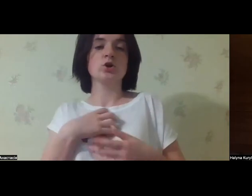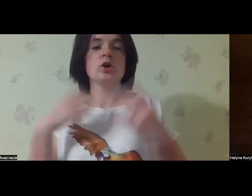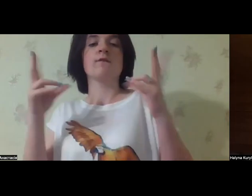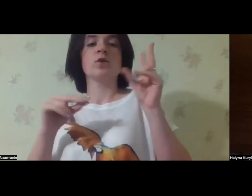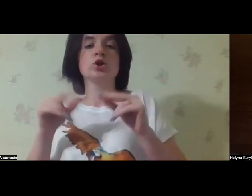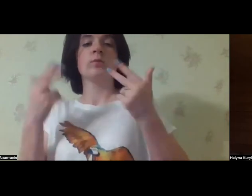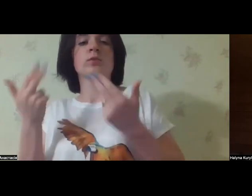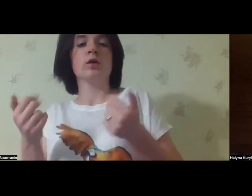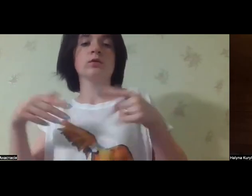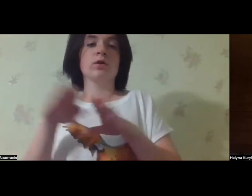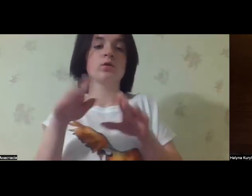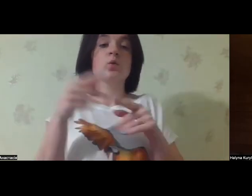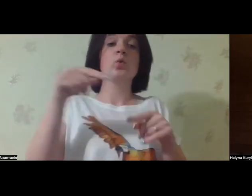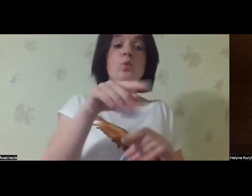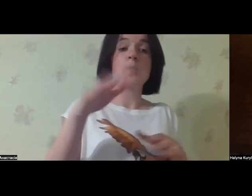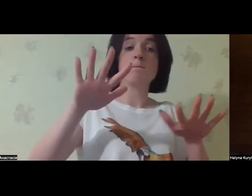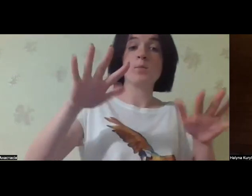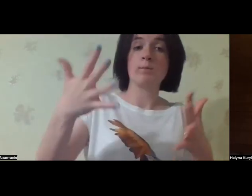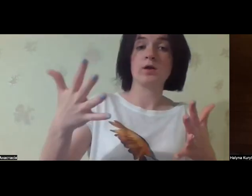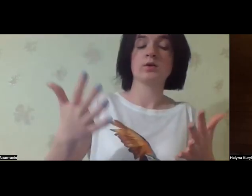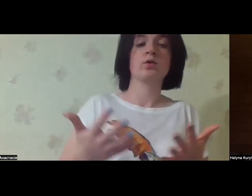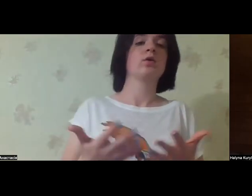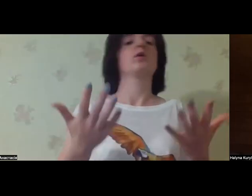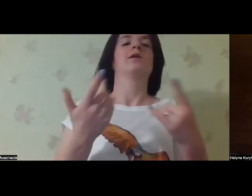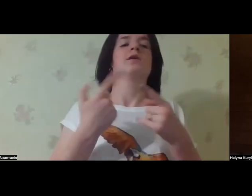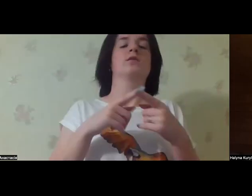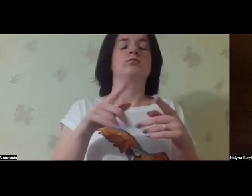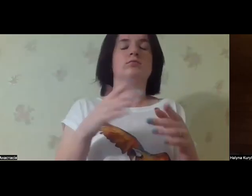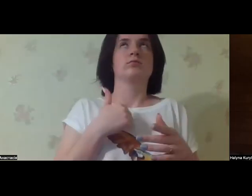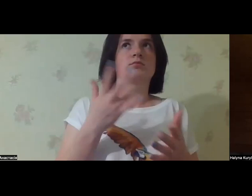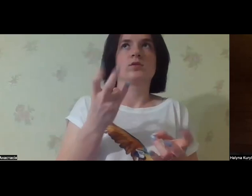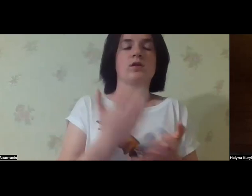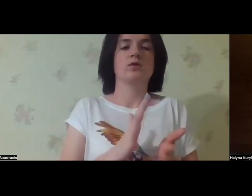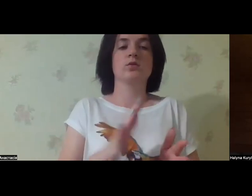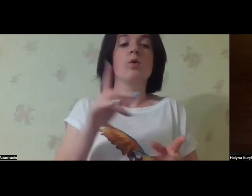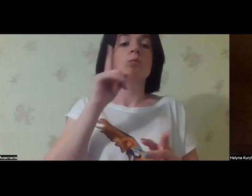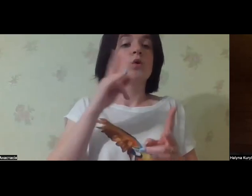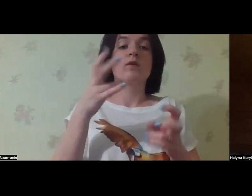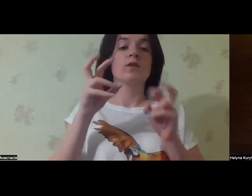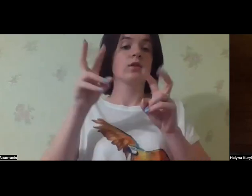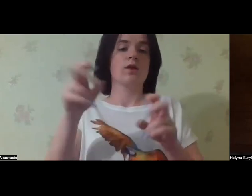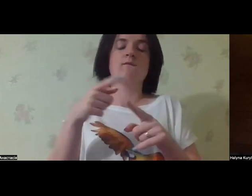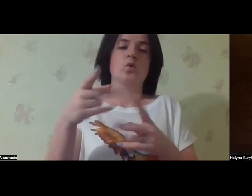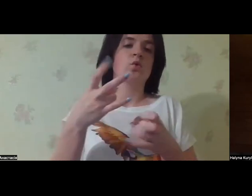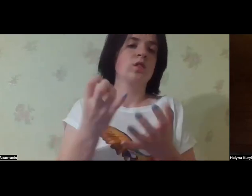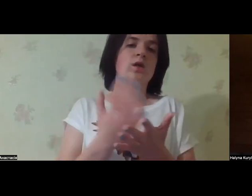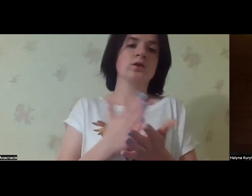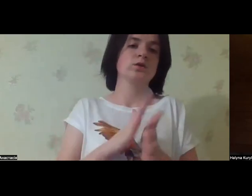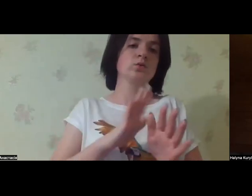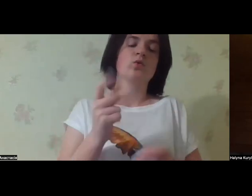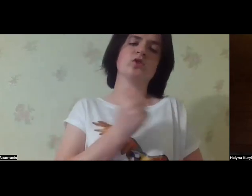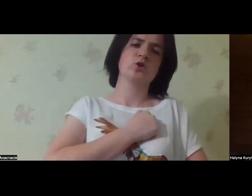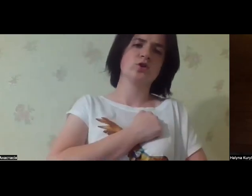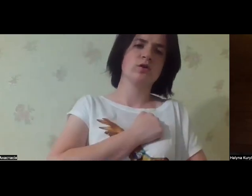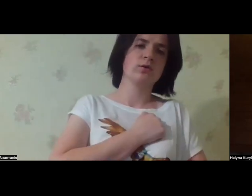We believe this is how it should be. Before that, this seems